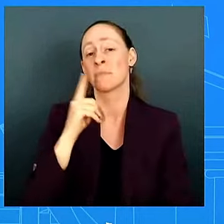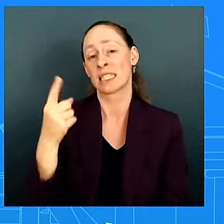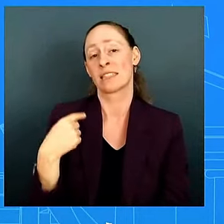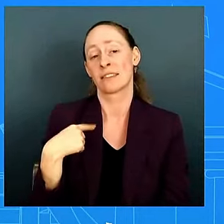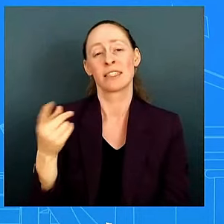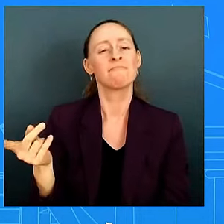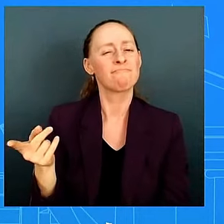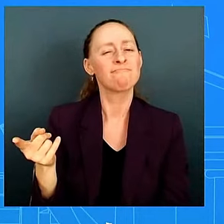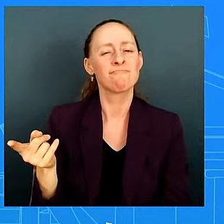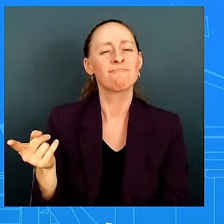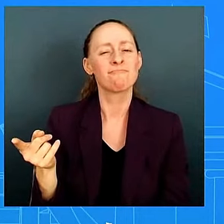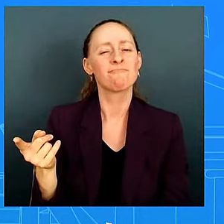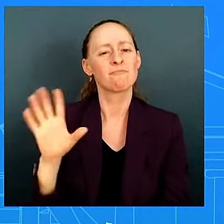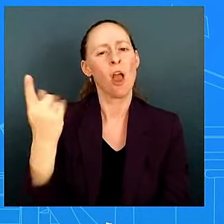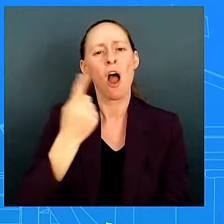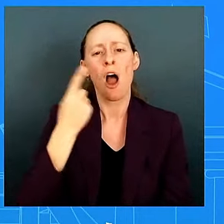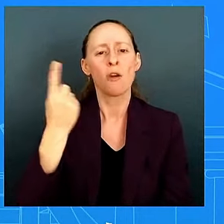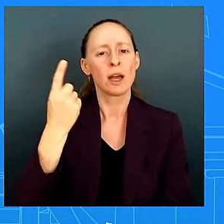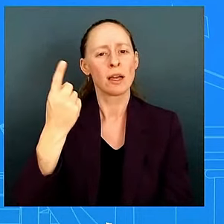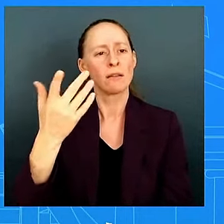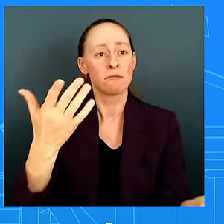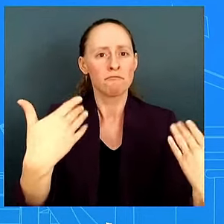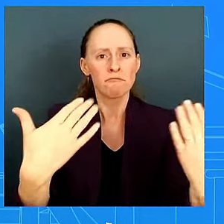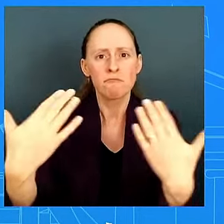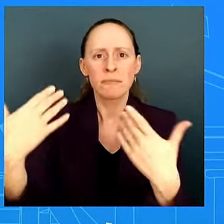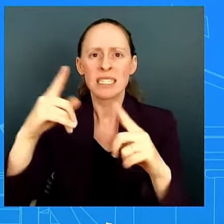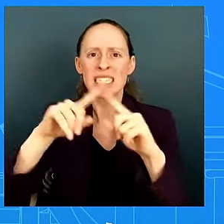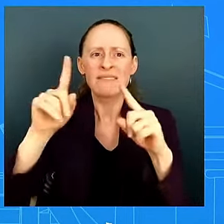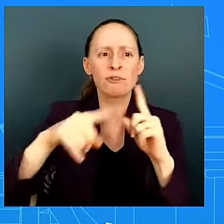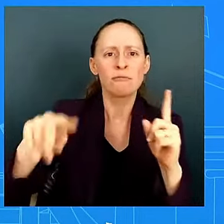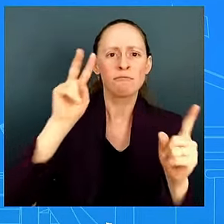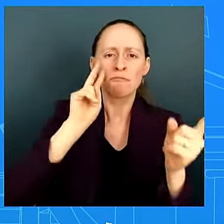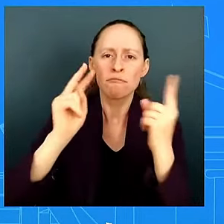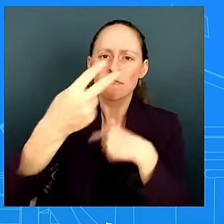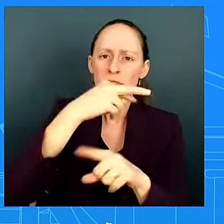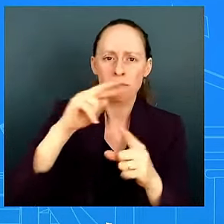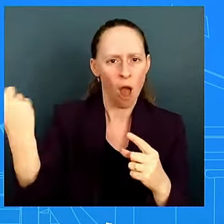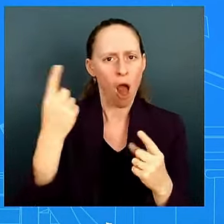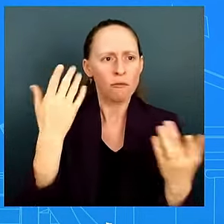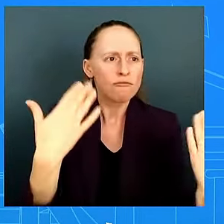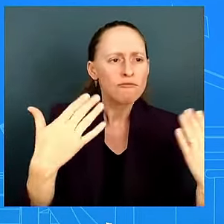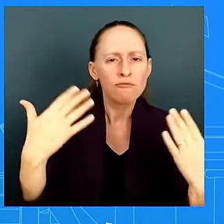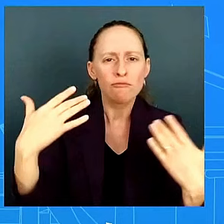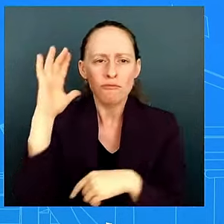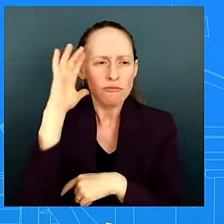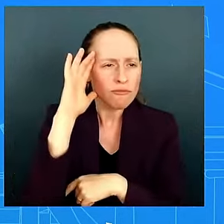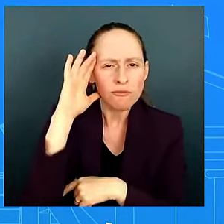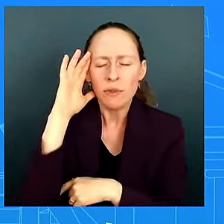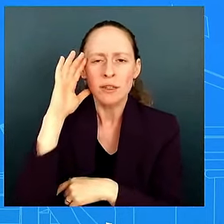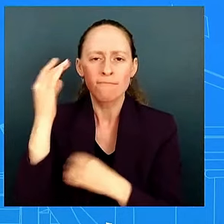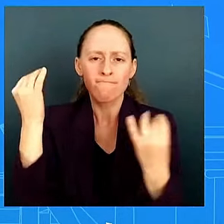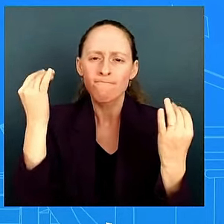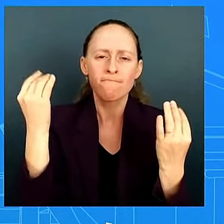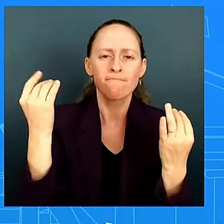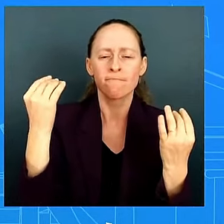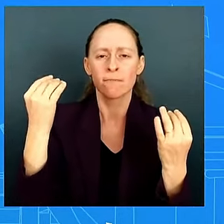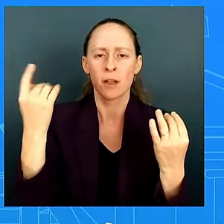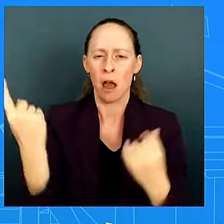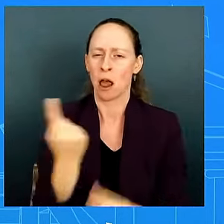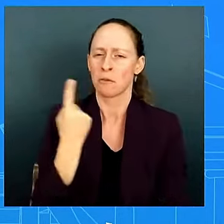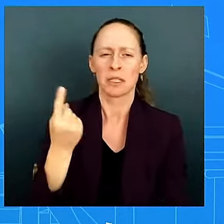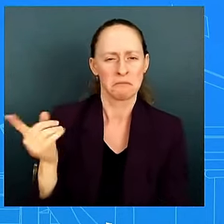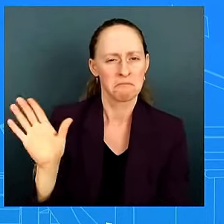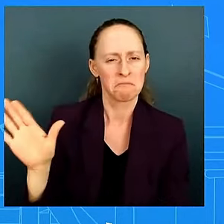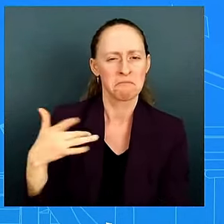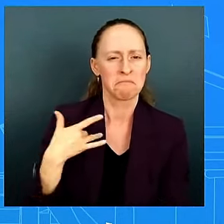and that he does get to hear from a diverse group of people that has been my experience um and but